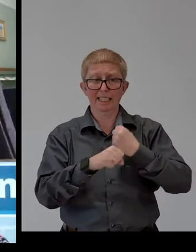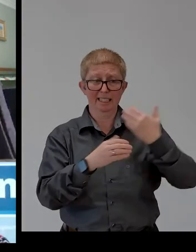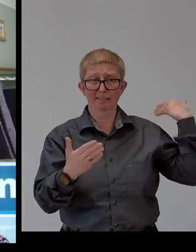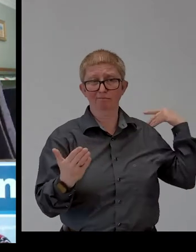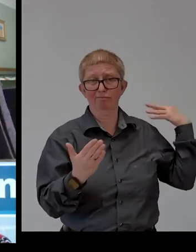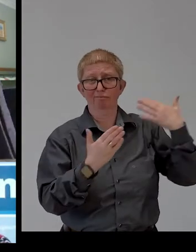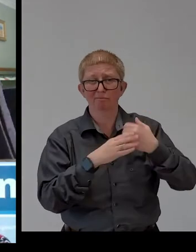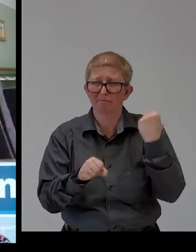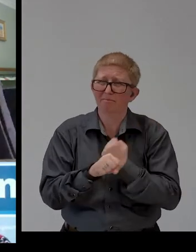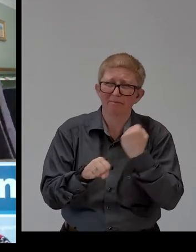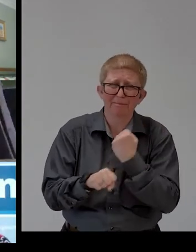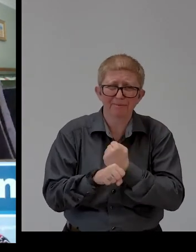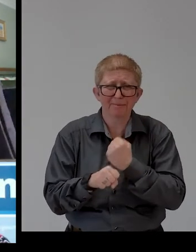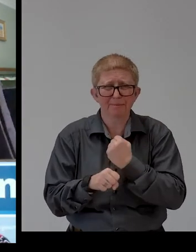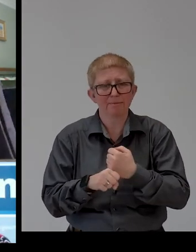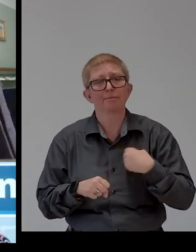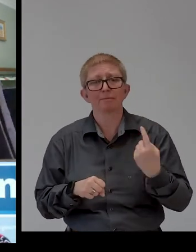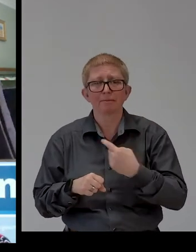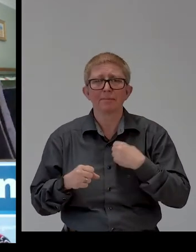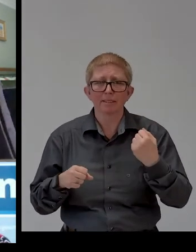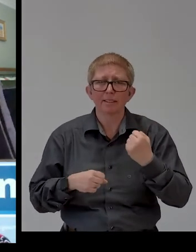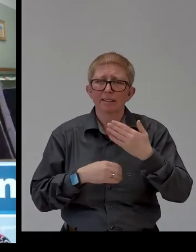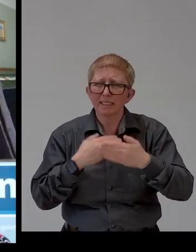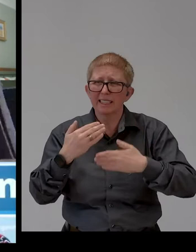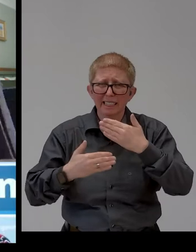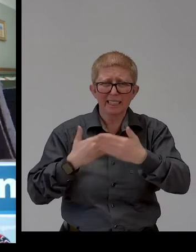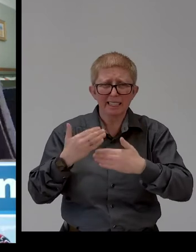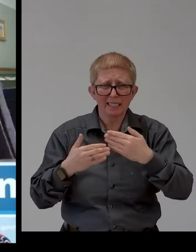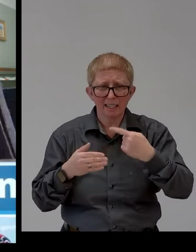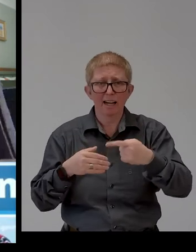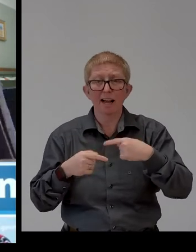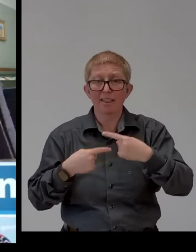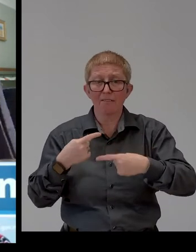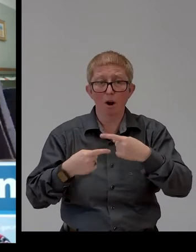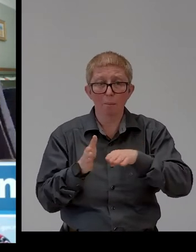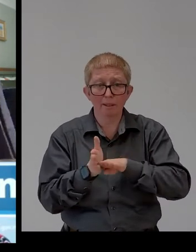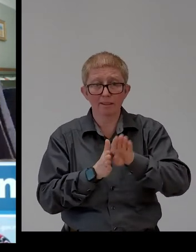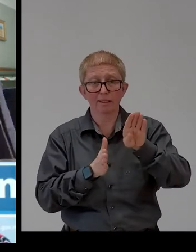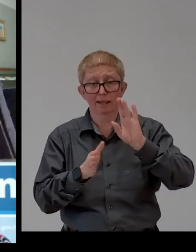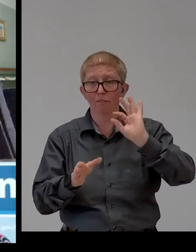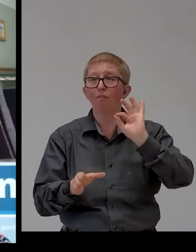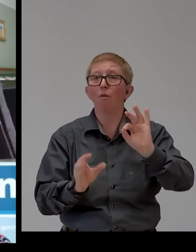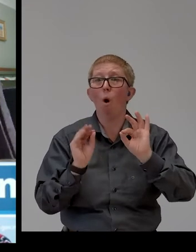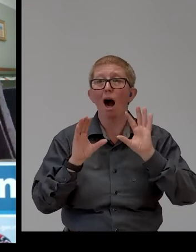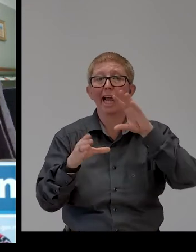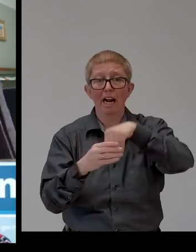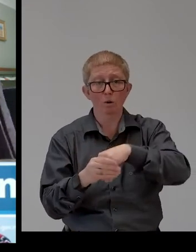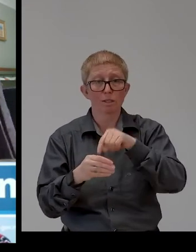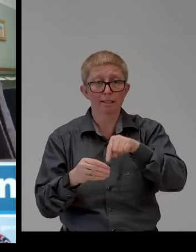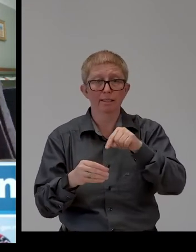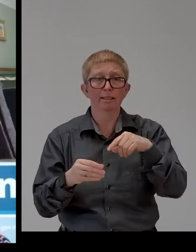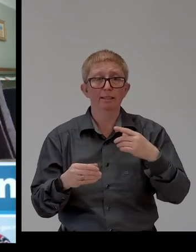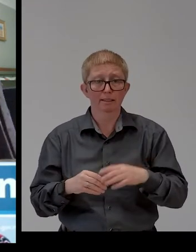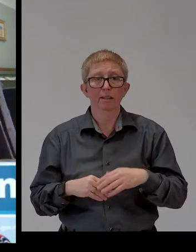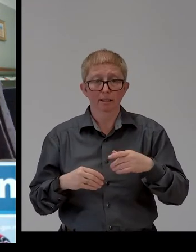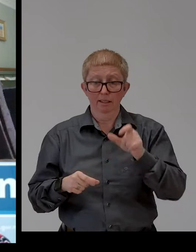working for disability inclusive development and receiving this prestigious award has made thousands of persons with